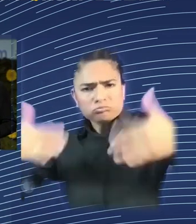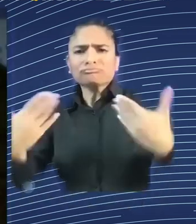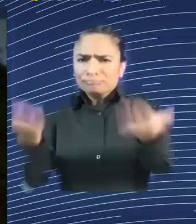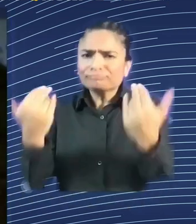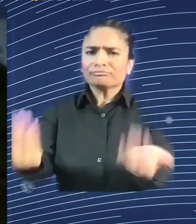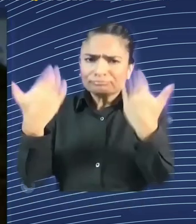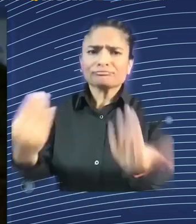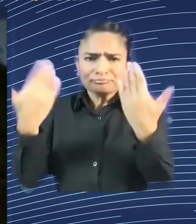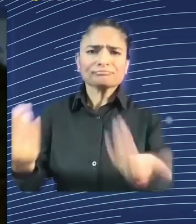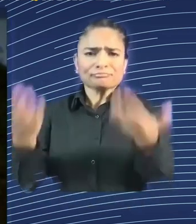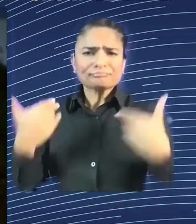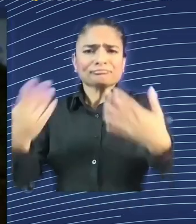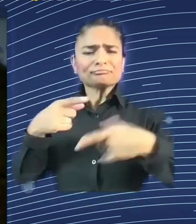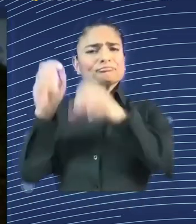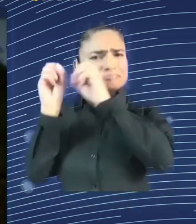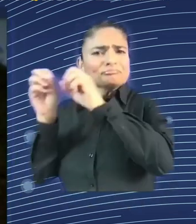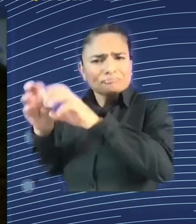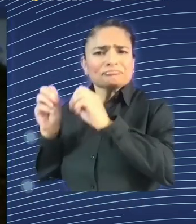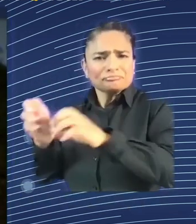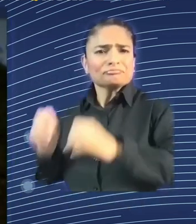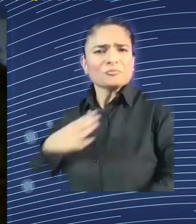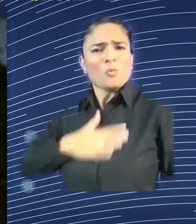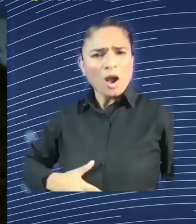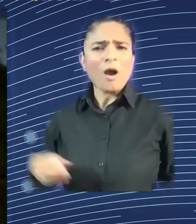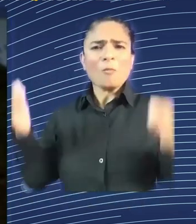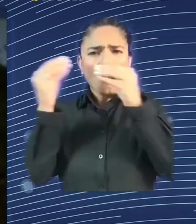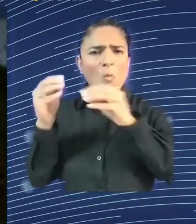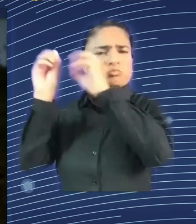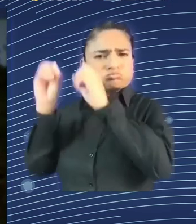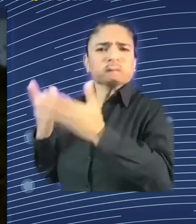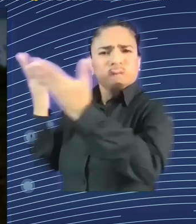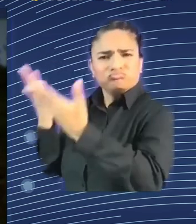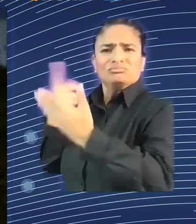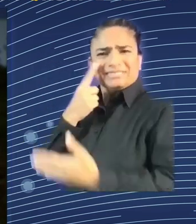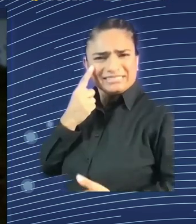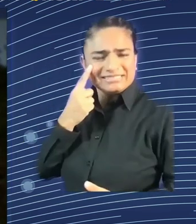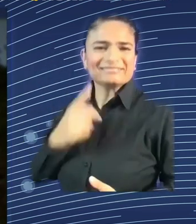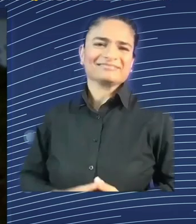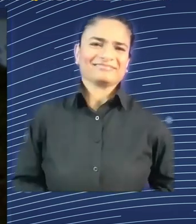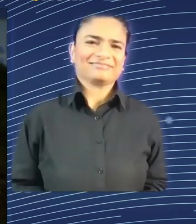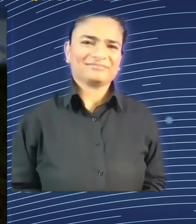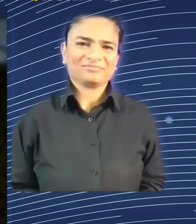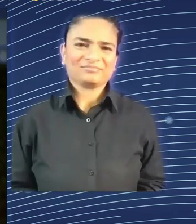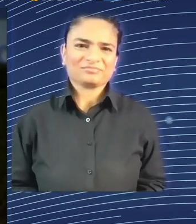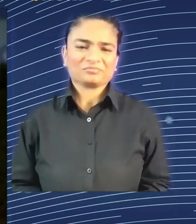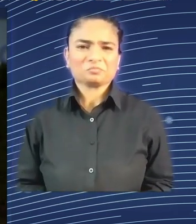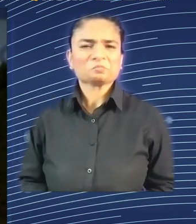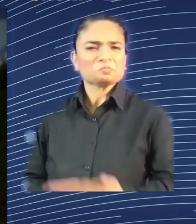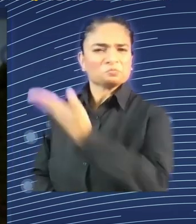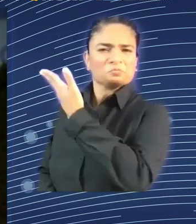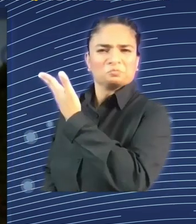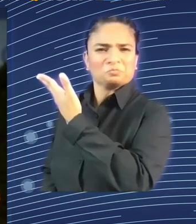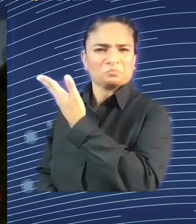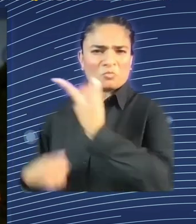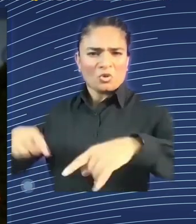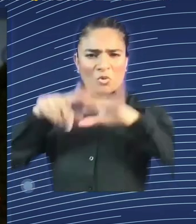first look at the answers that you've given on those four options that are visible there. How do you assess the impact of AI on the